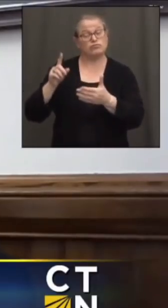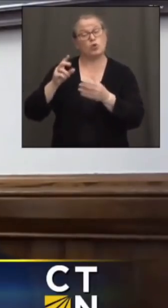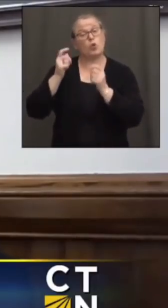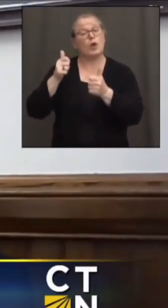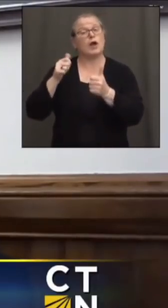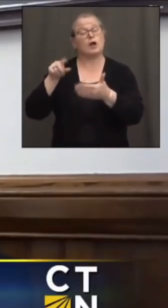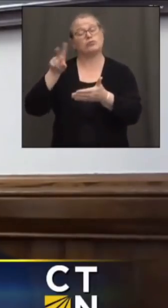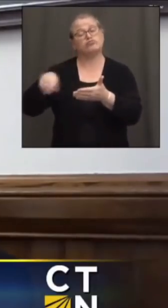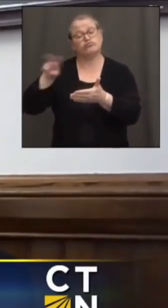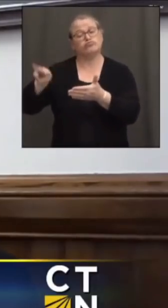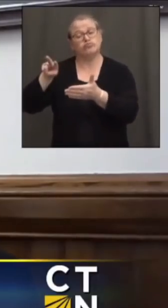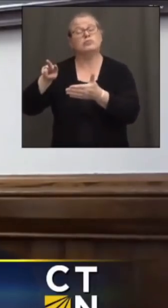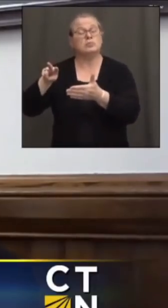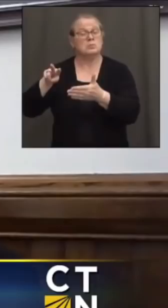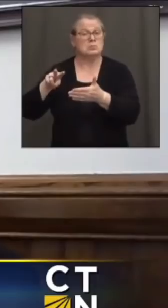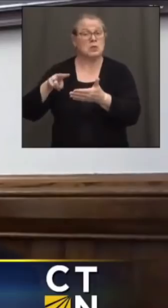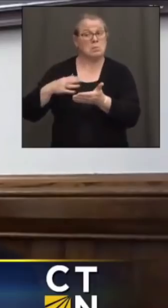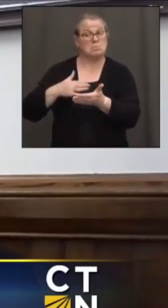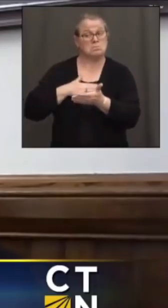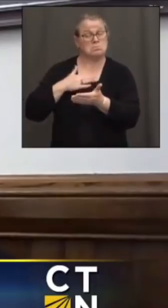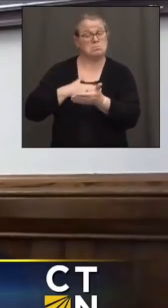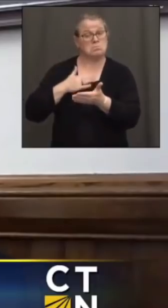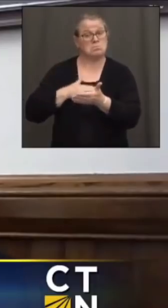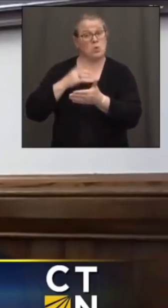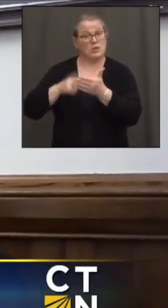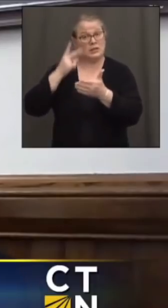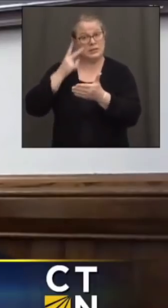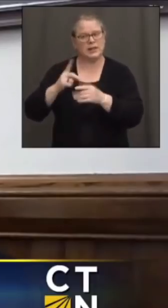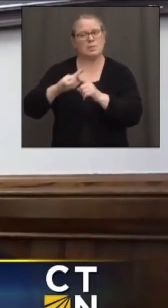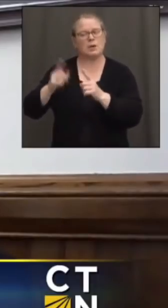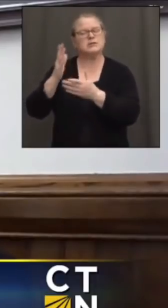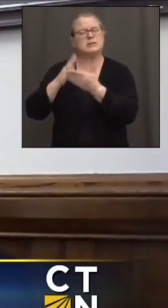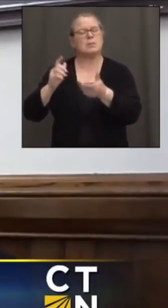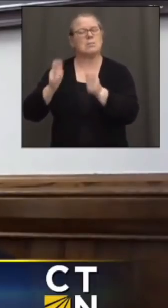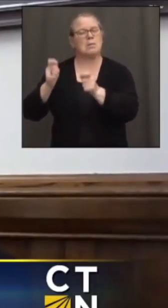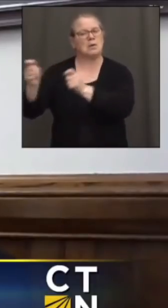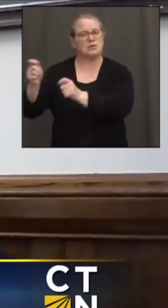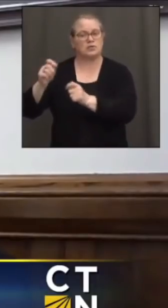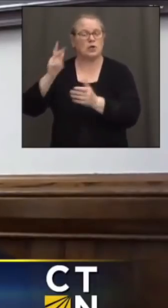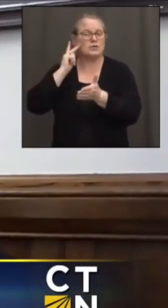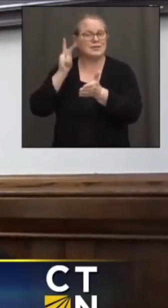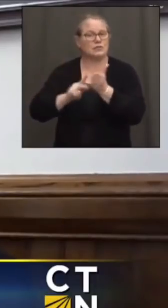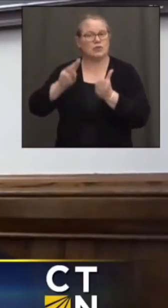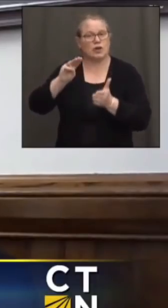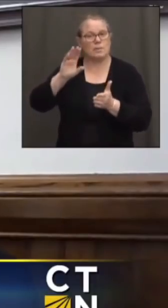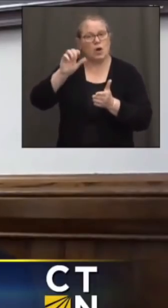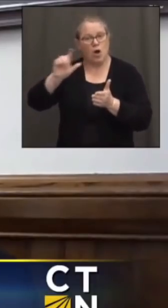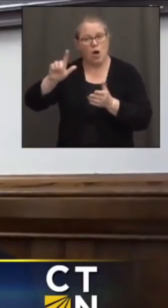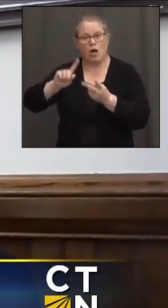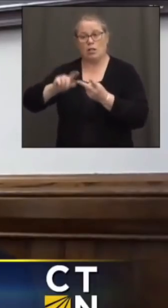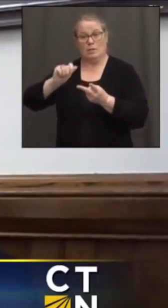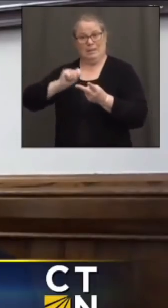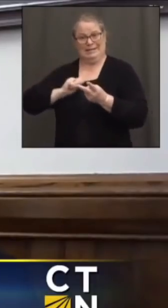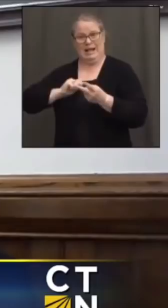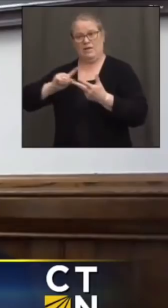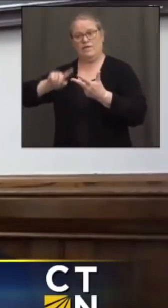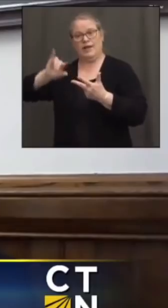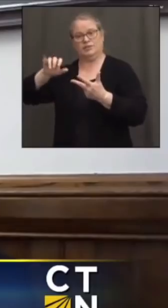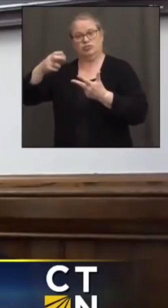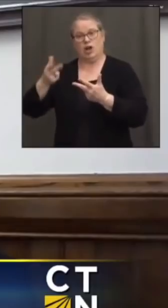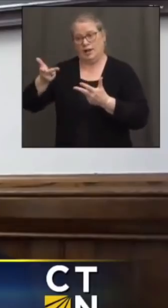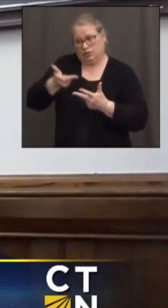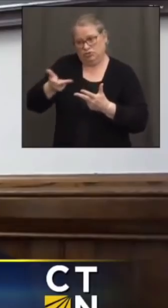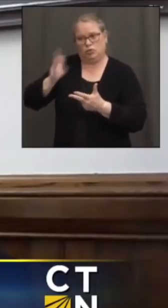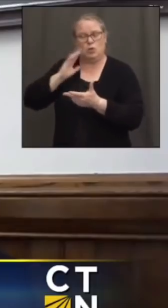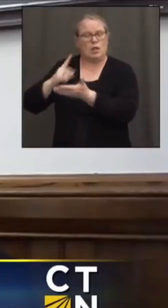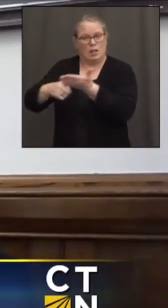some modifications. So Secretary McCaul and myself and Josh DeBall on behalf of the governor will be having those conversations with the legislature so they